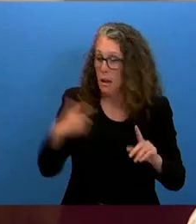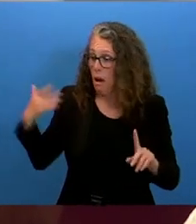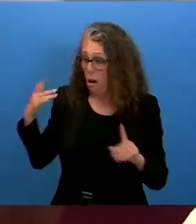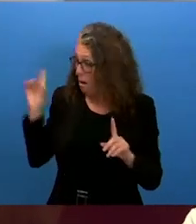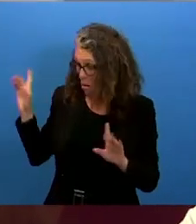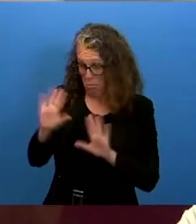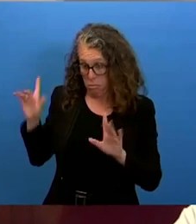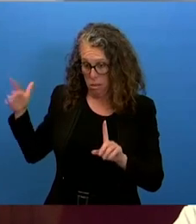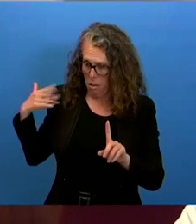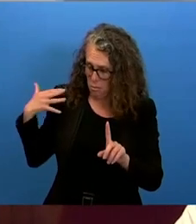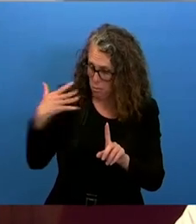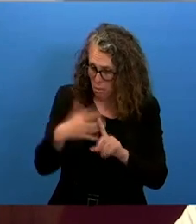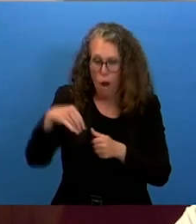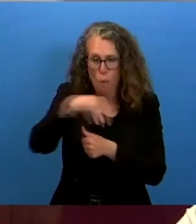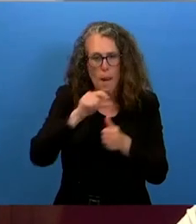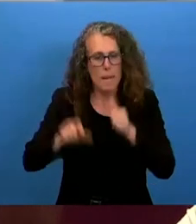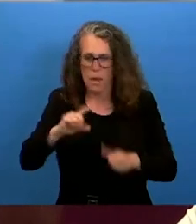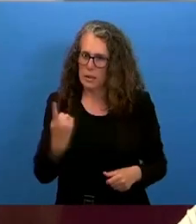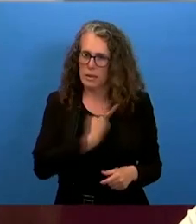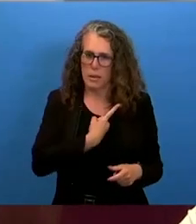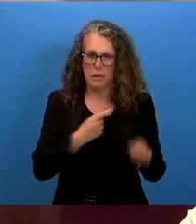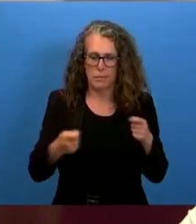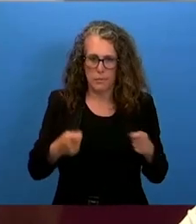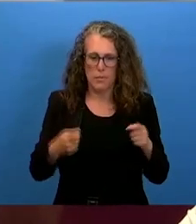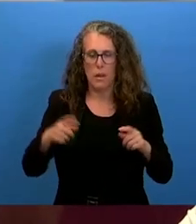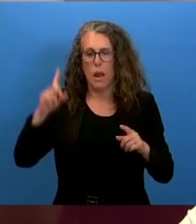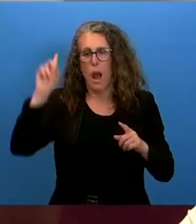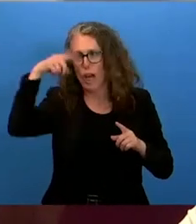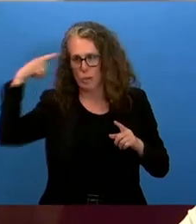have been autonomous and under occupation by azerbaijan and turkey